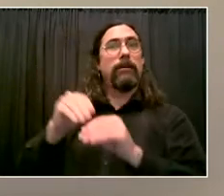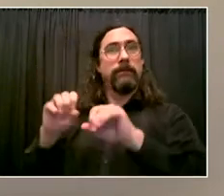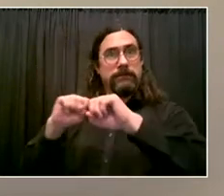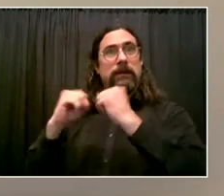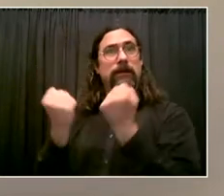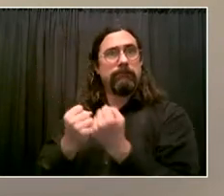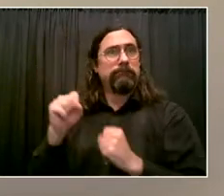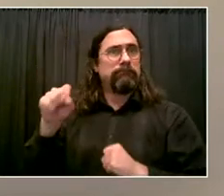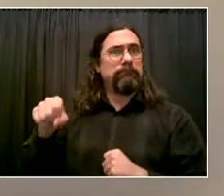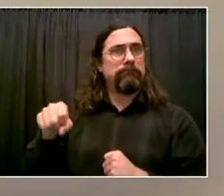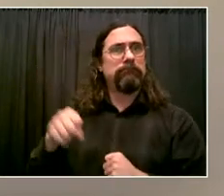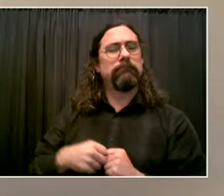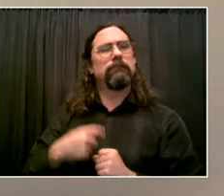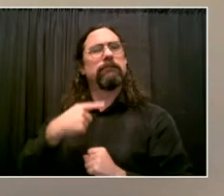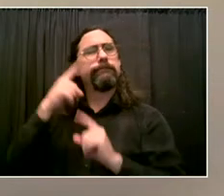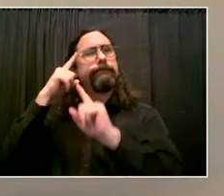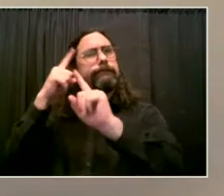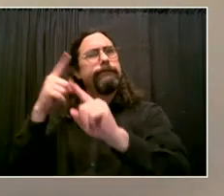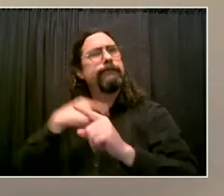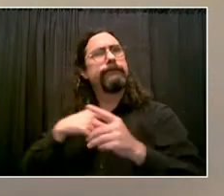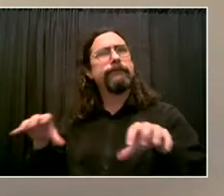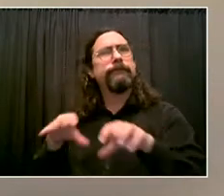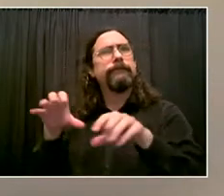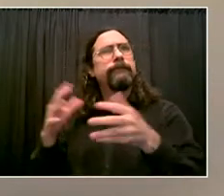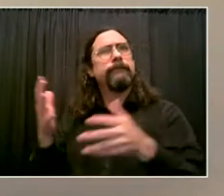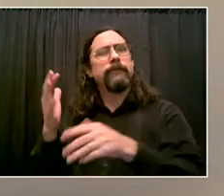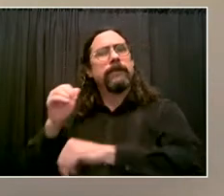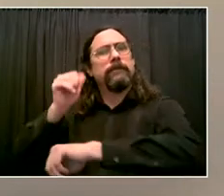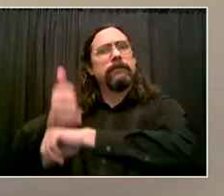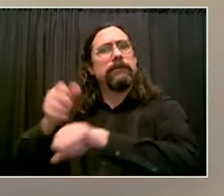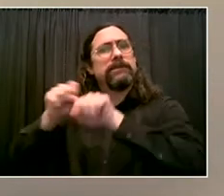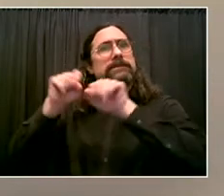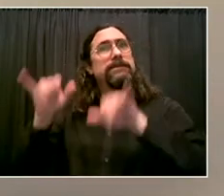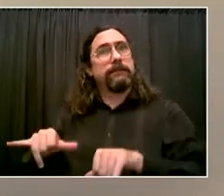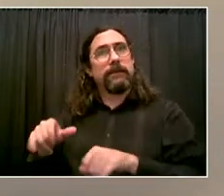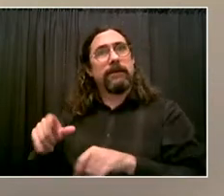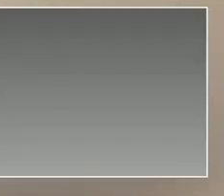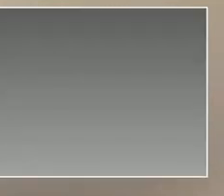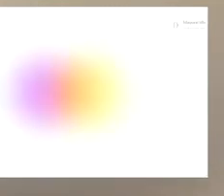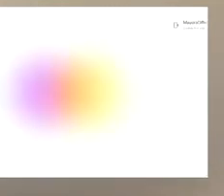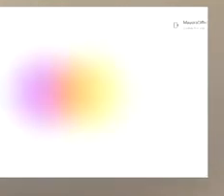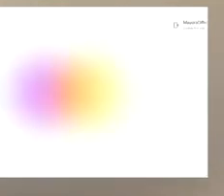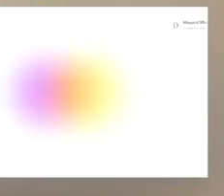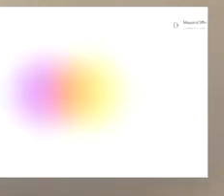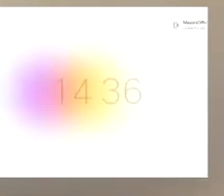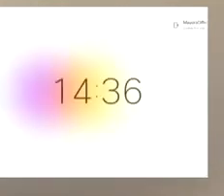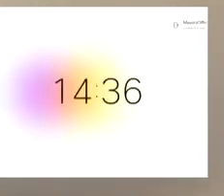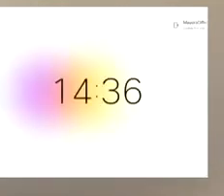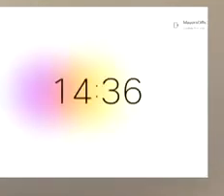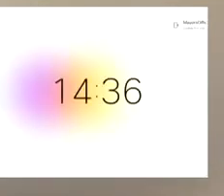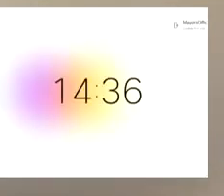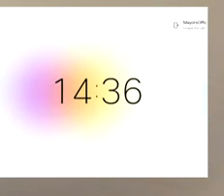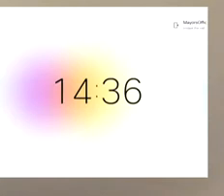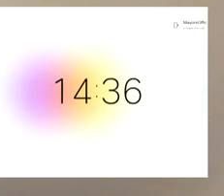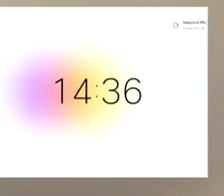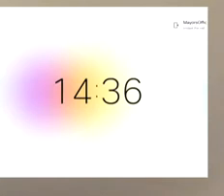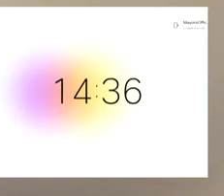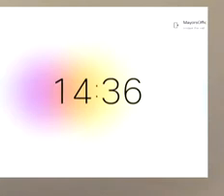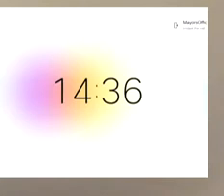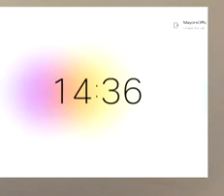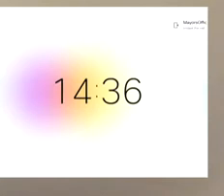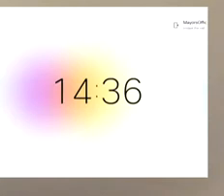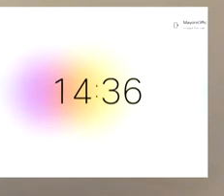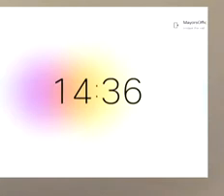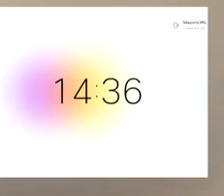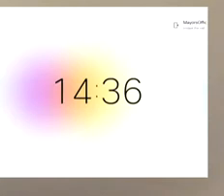and non-punishment because we have to cure the problem from the root. I'm a big believer that gun violence is a symptom of